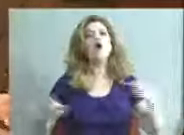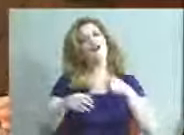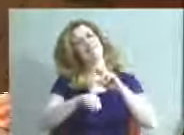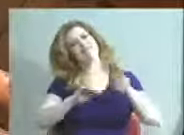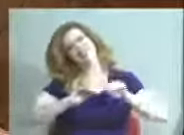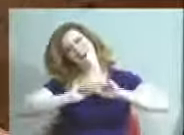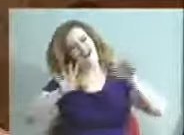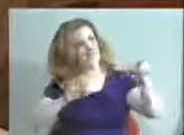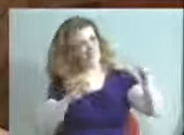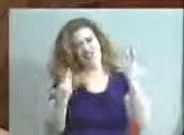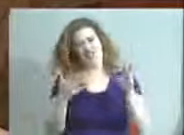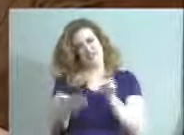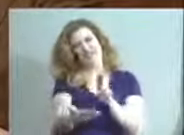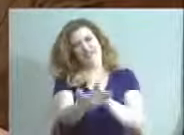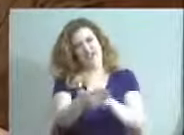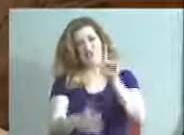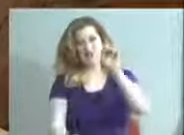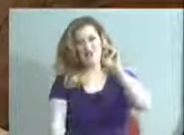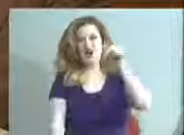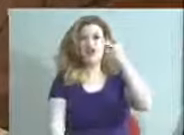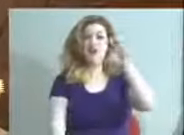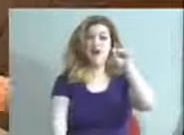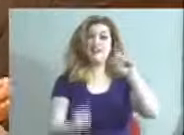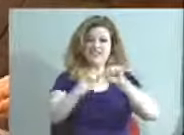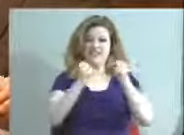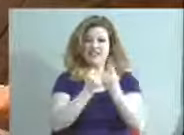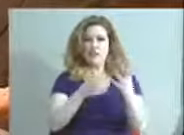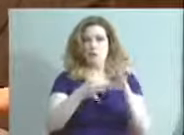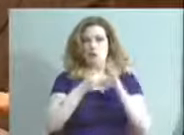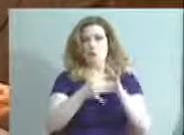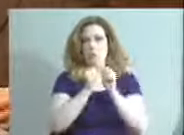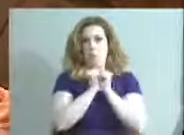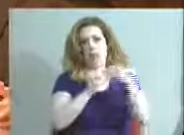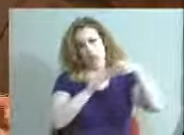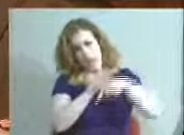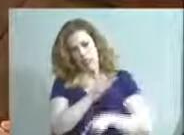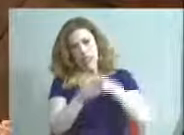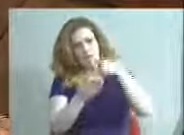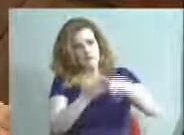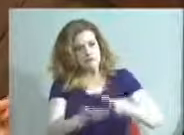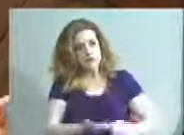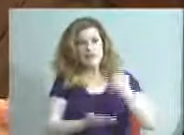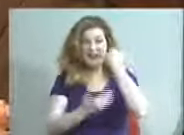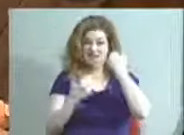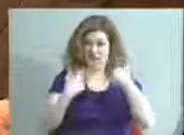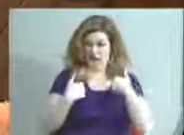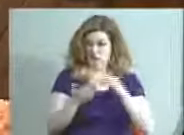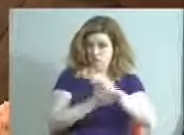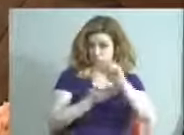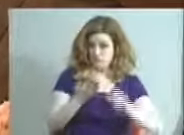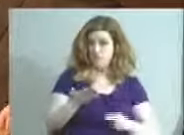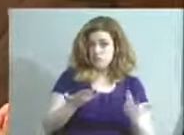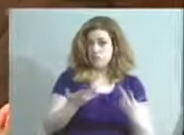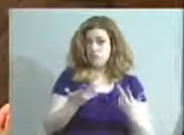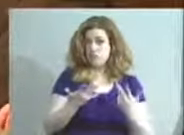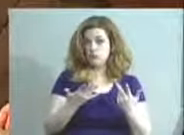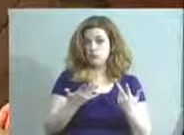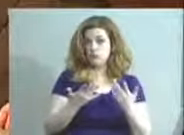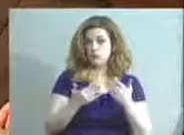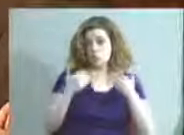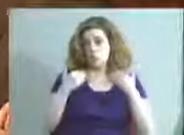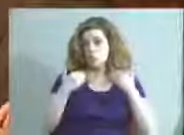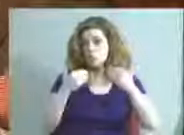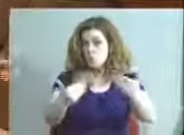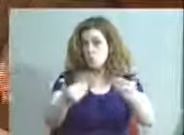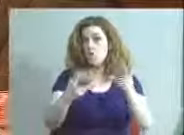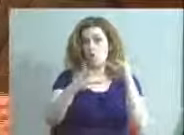have already signed up. And Dr. Hargens and our team talked at length about whether or not we had the resources to go for the By All Means